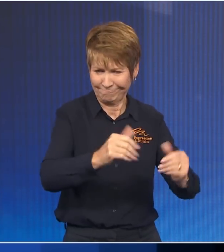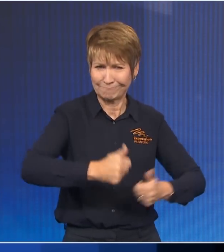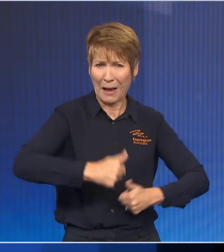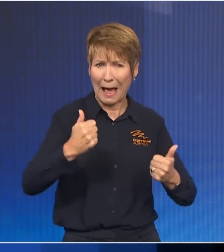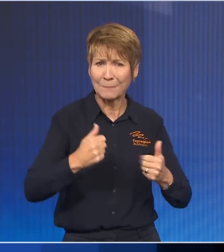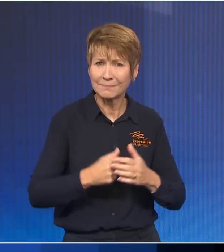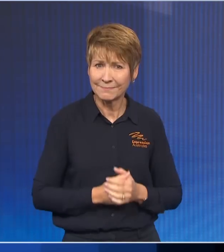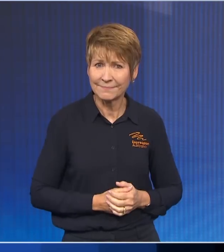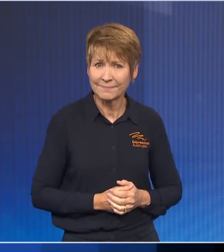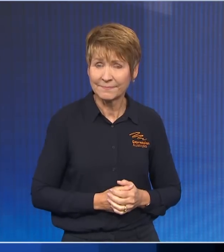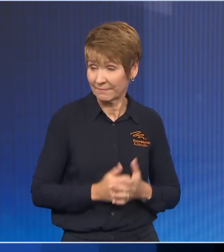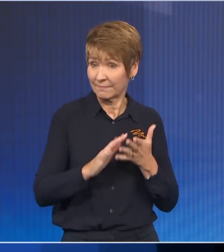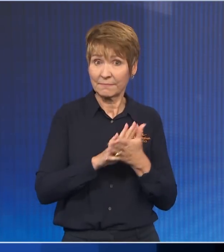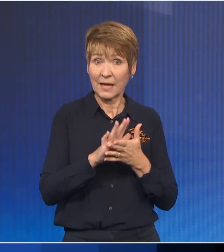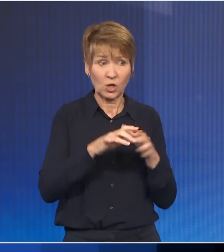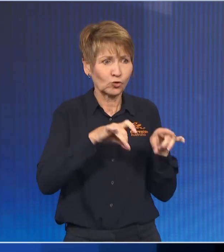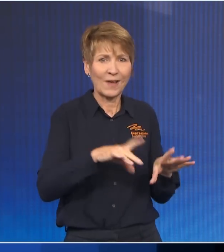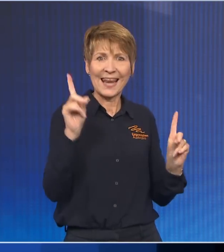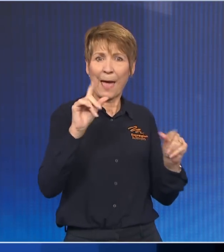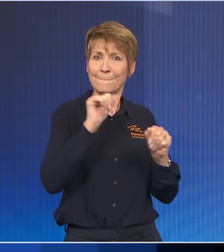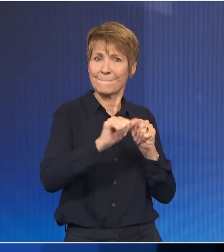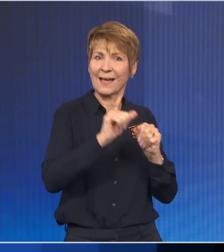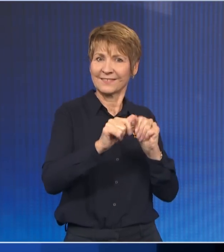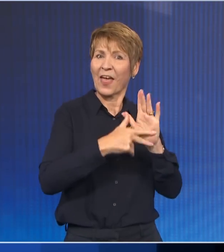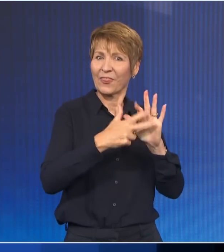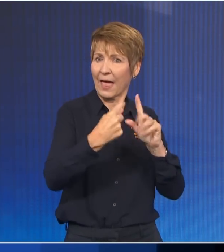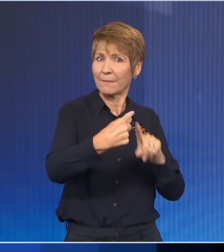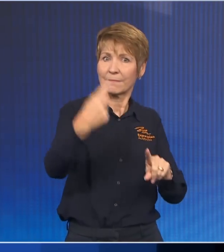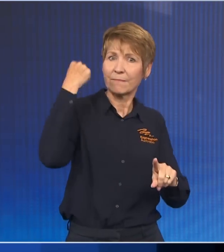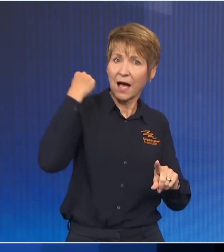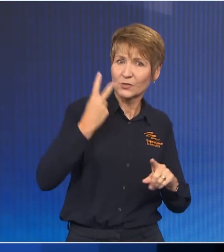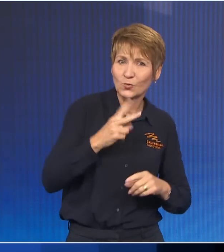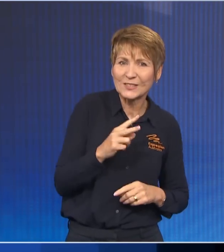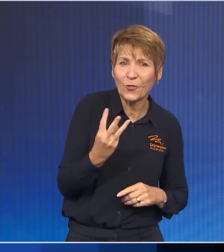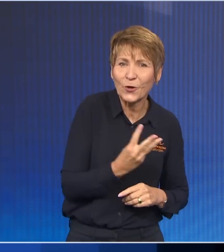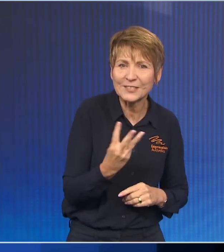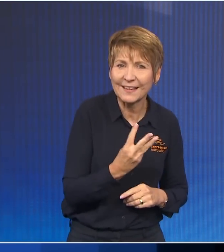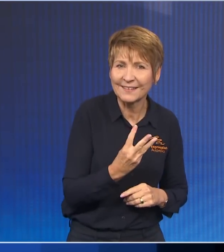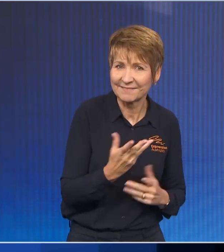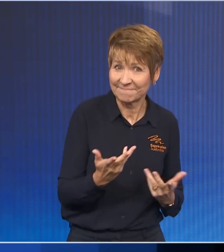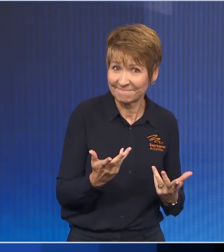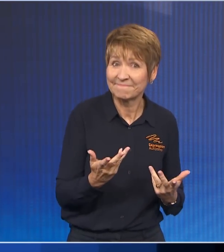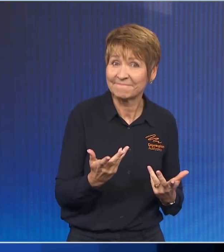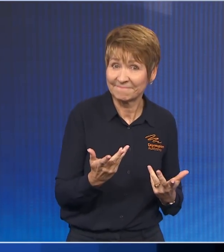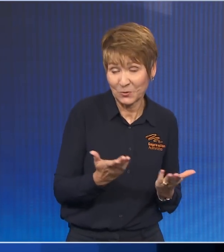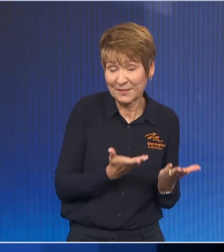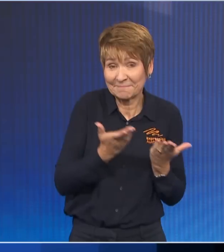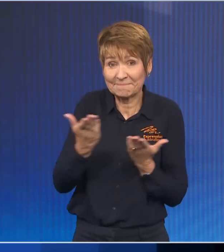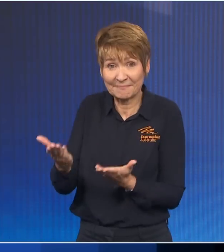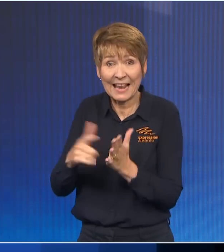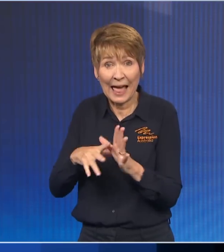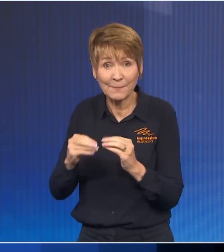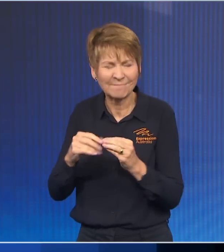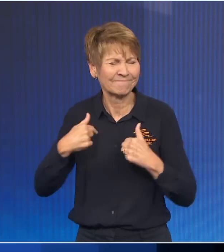that is in a better position today than it was when we came to government. I'm very proud to be